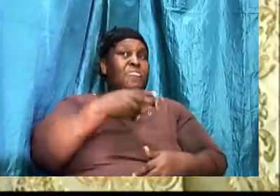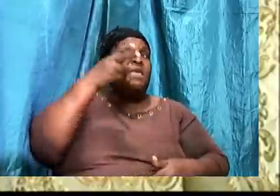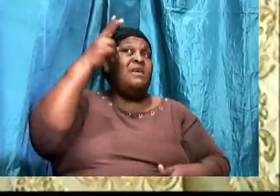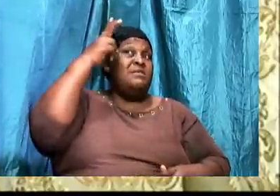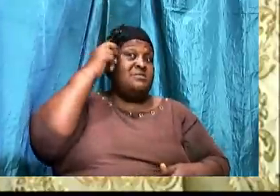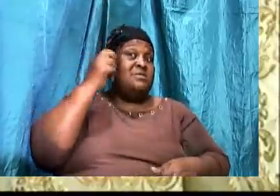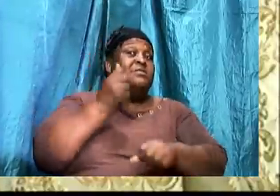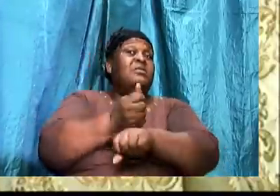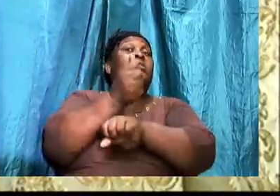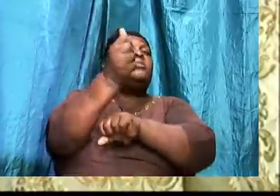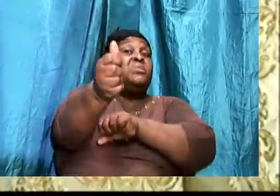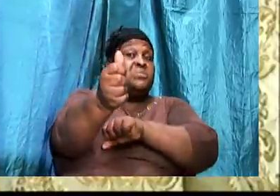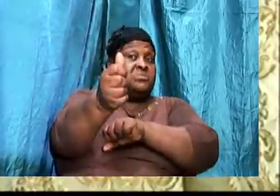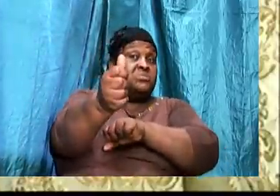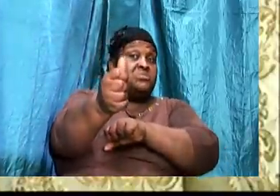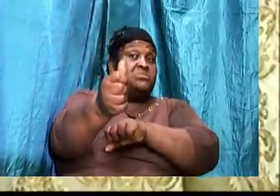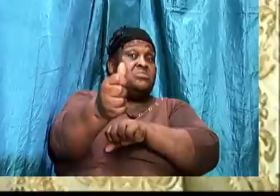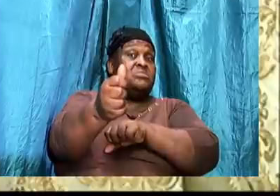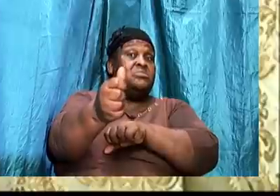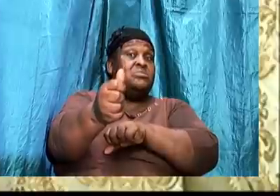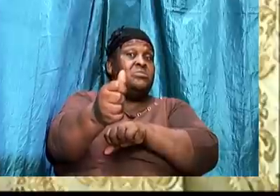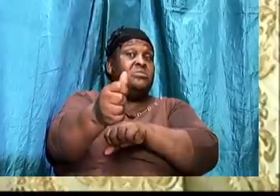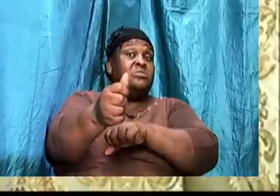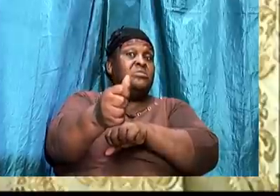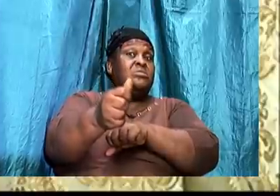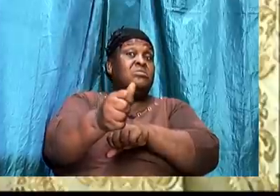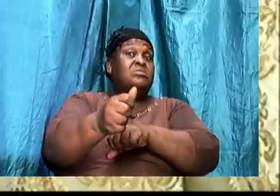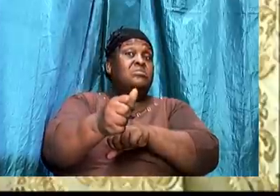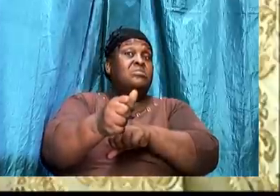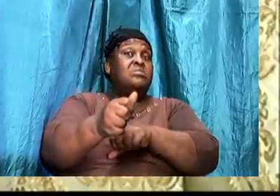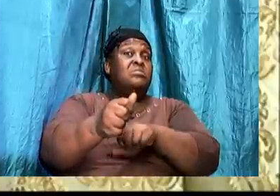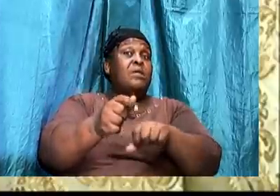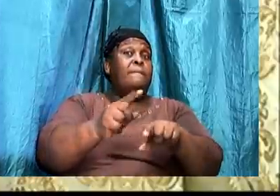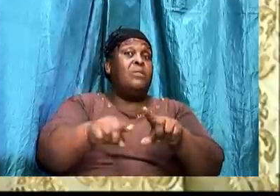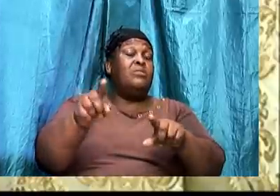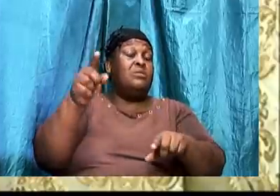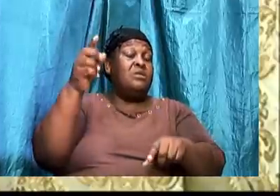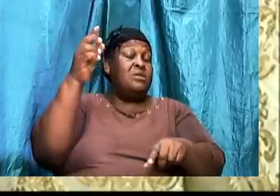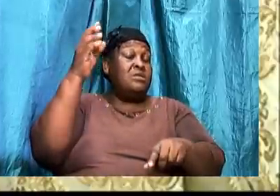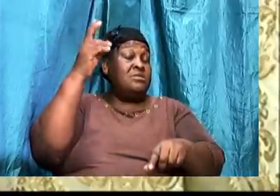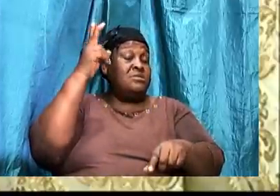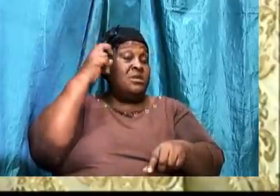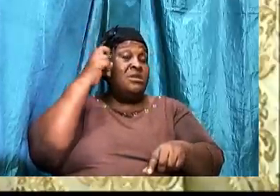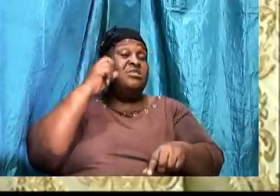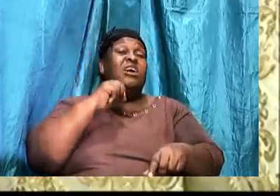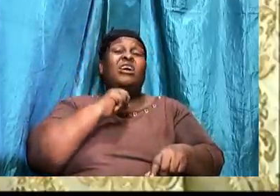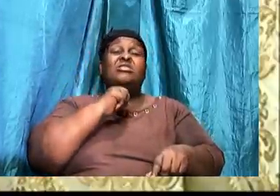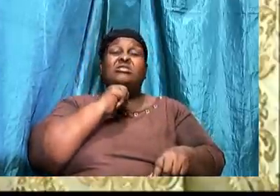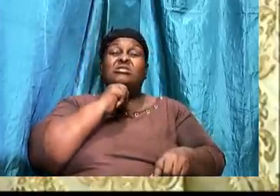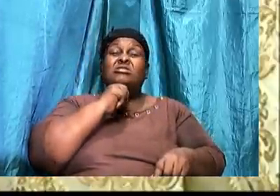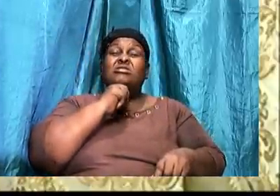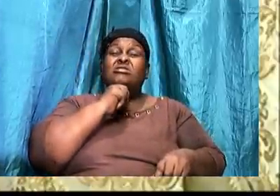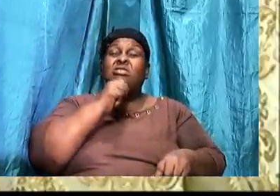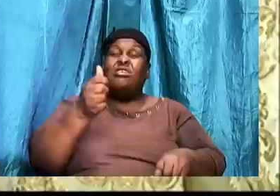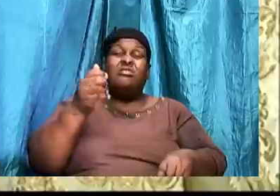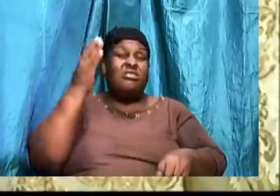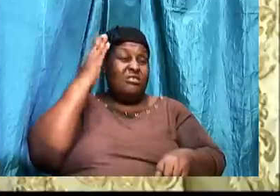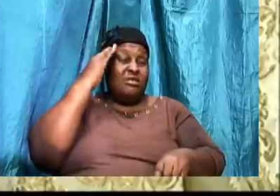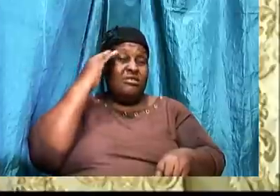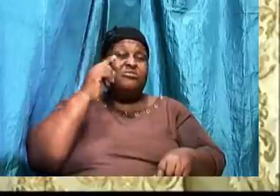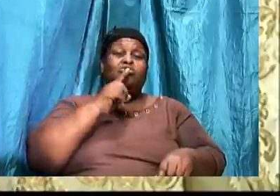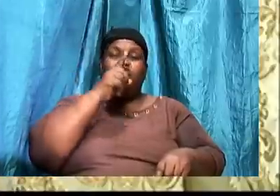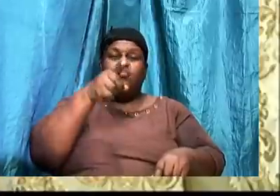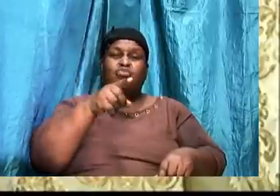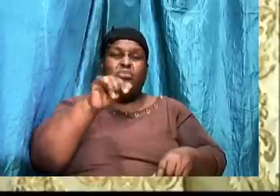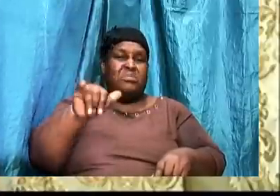accuse you. But, he will not acknowledge the fact that you have repented of those sins. But, he